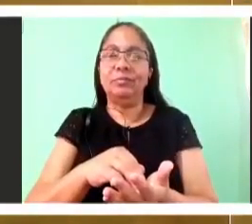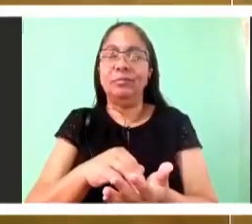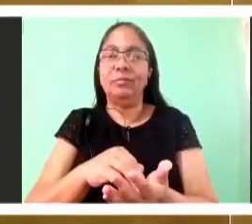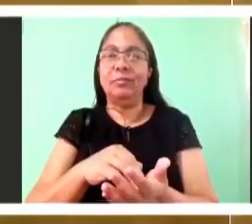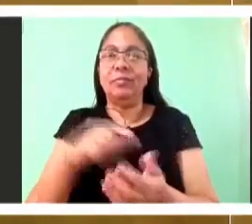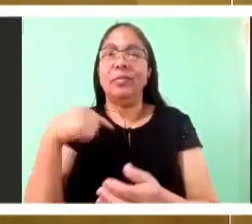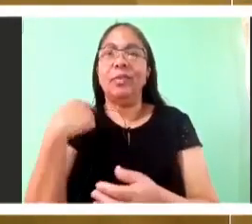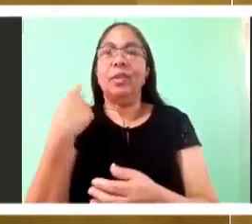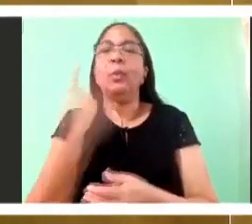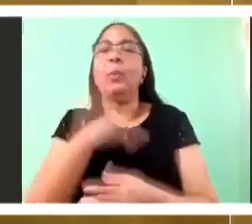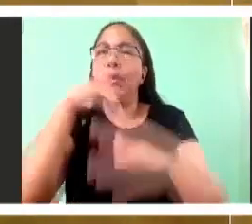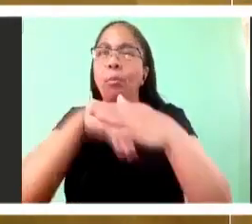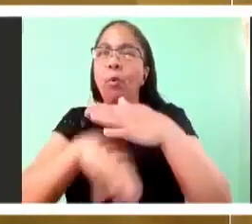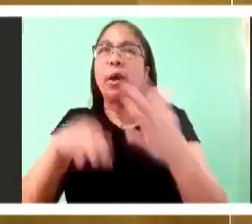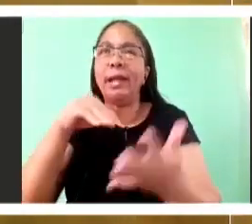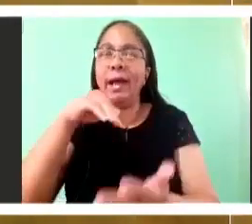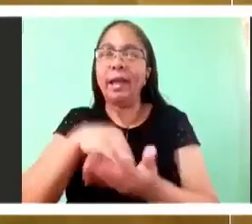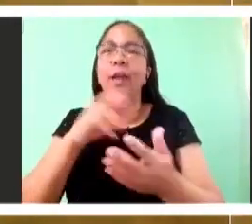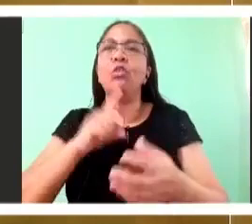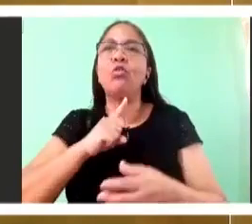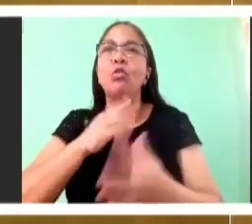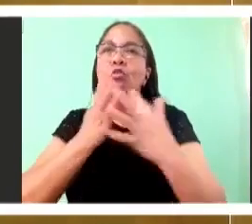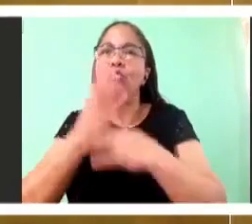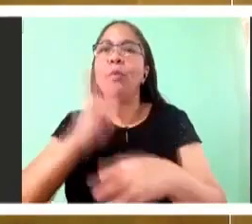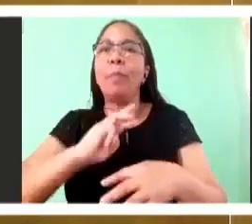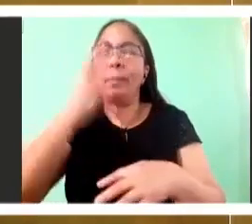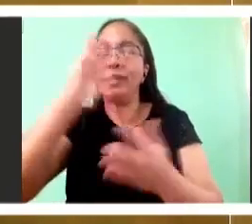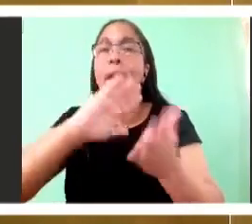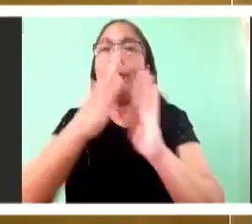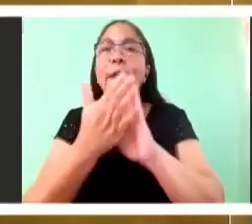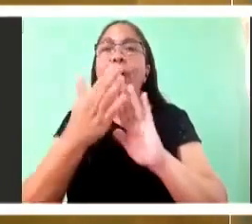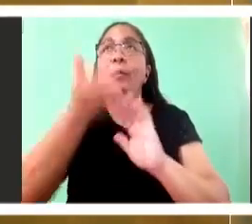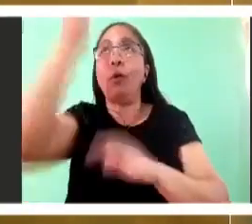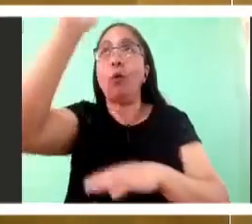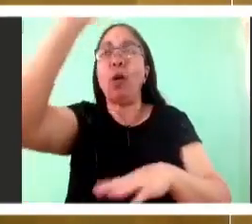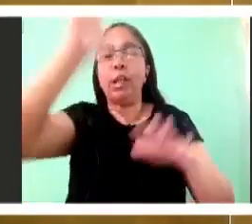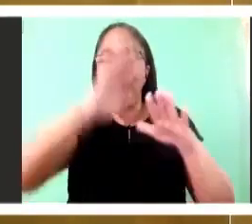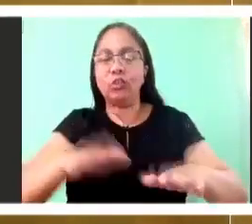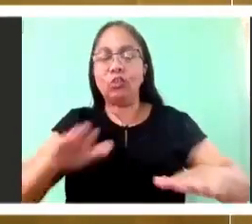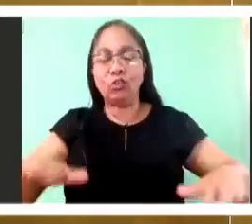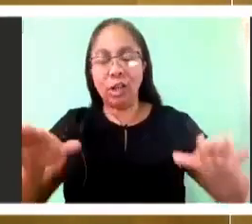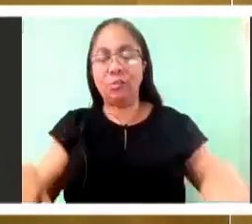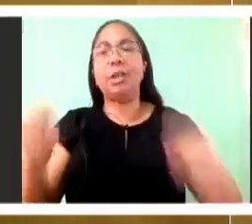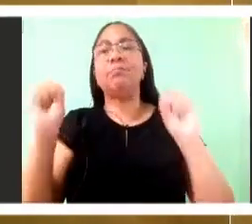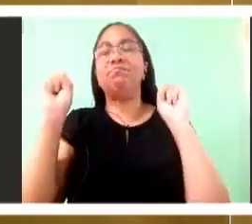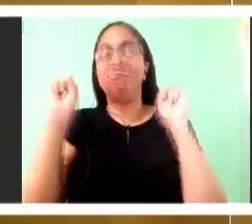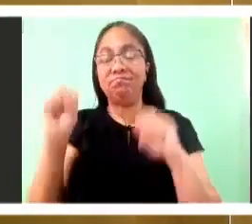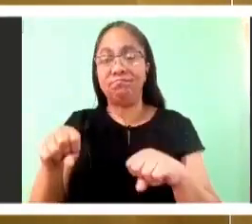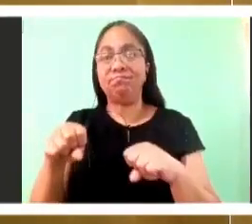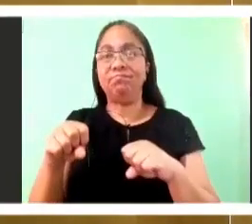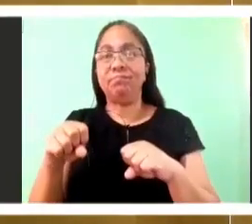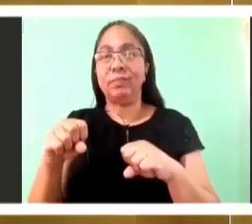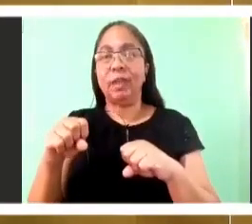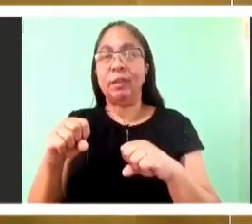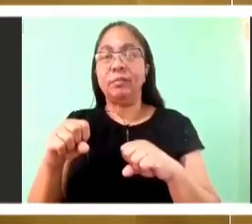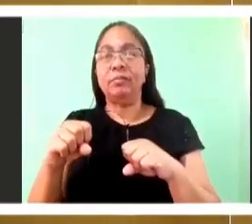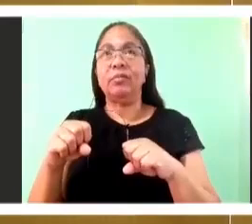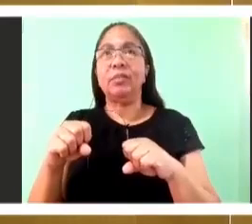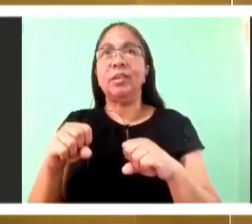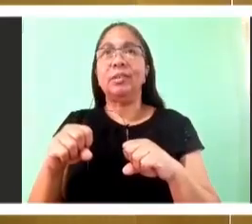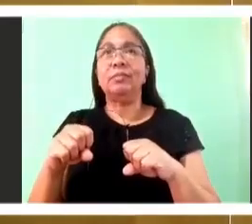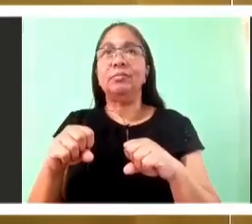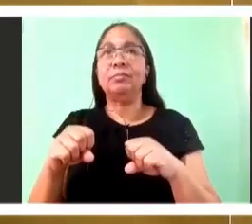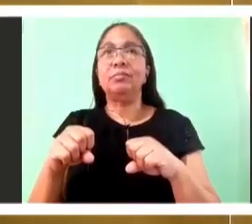he's moving it now to the mystical plane. And talking about the fact that the reason why you cannot